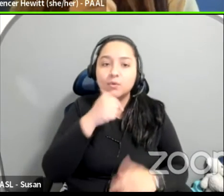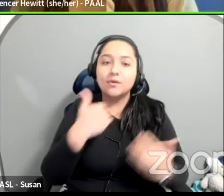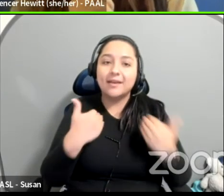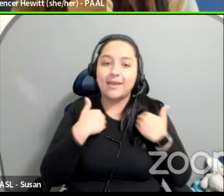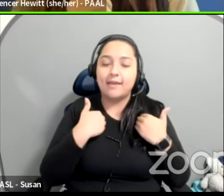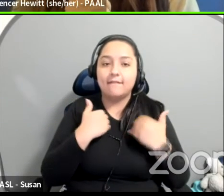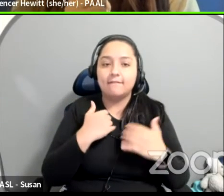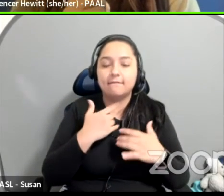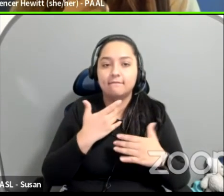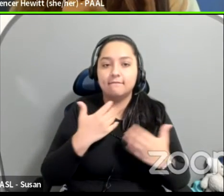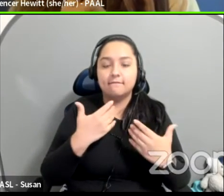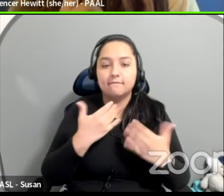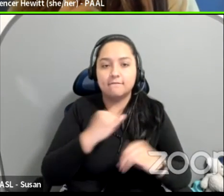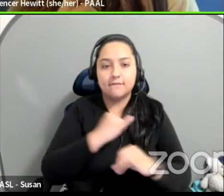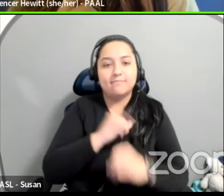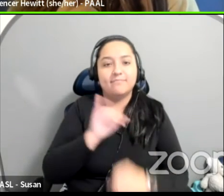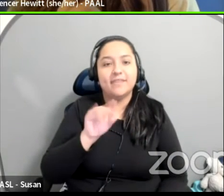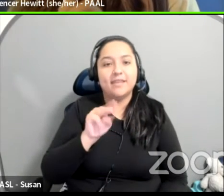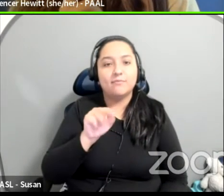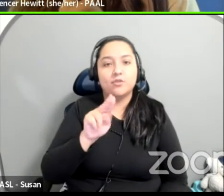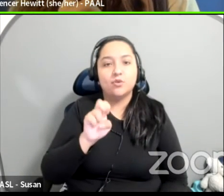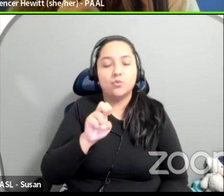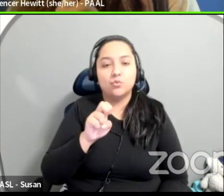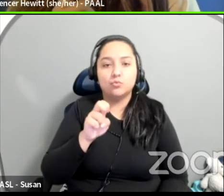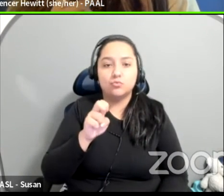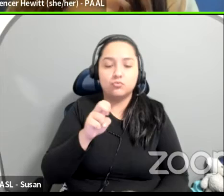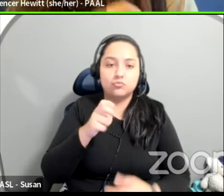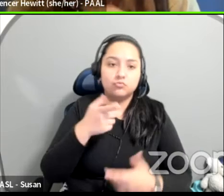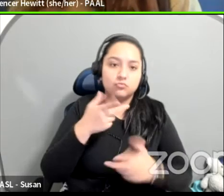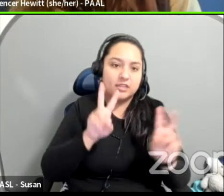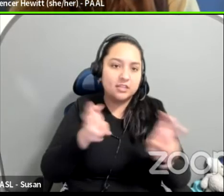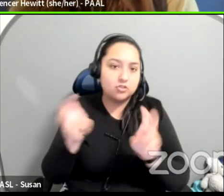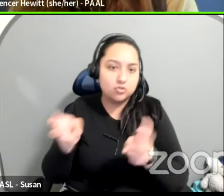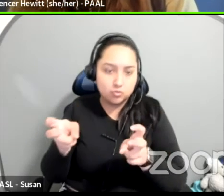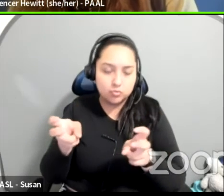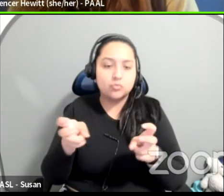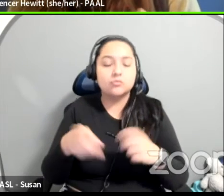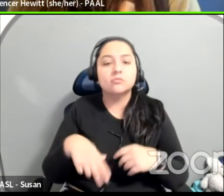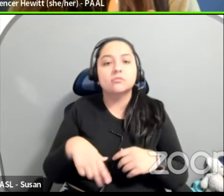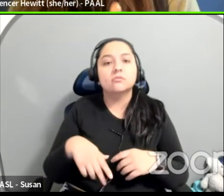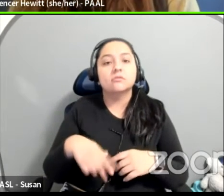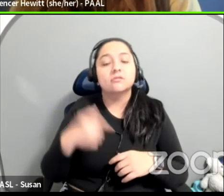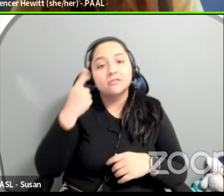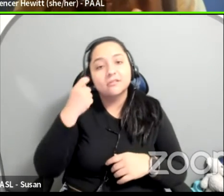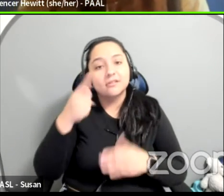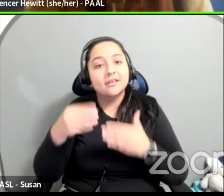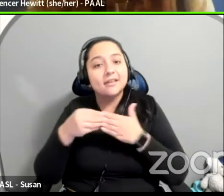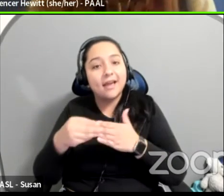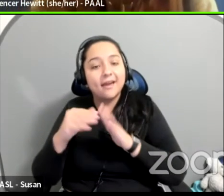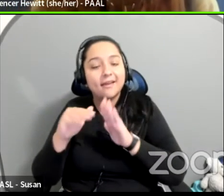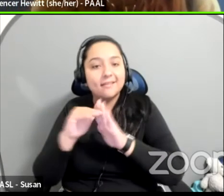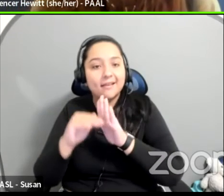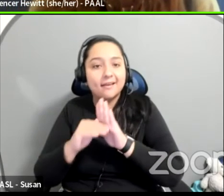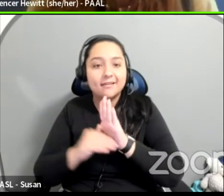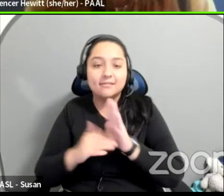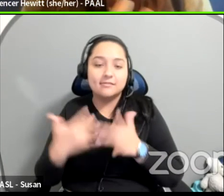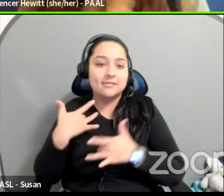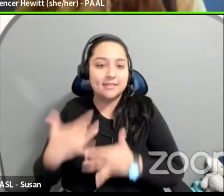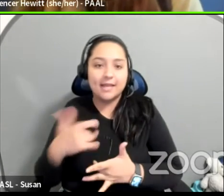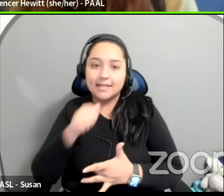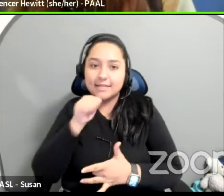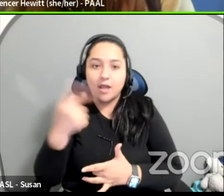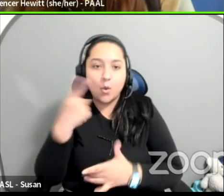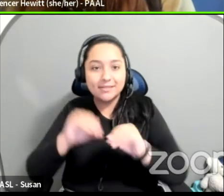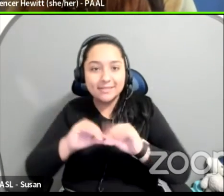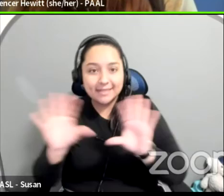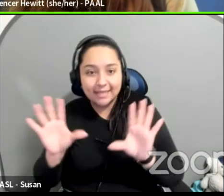who are immunocompromised, particularly in this liminal time where guidelines are not always clear and what is possible for one person may not be. So for